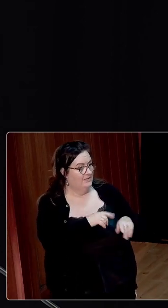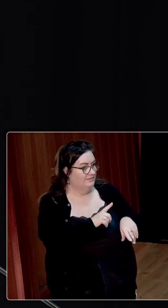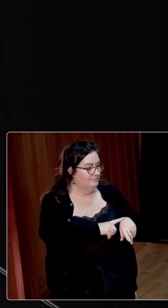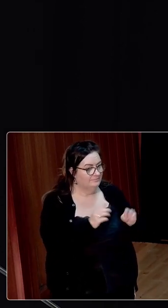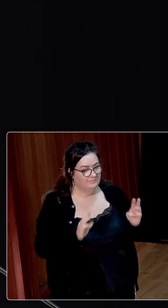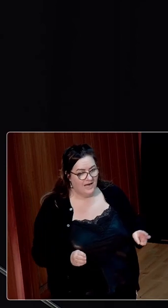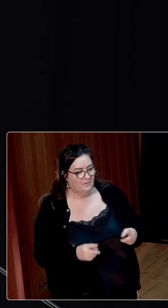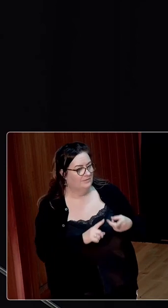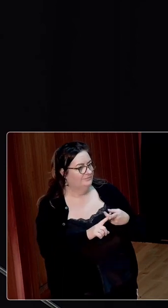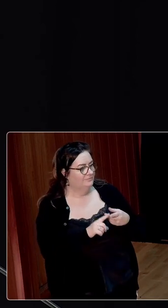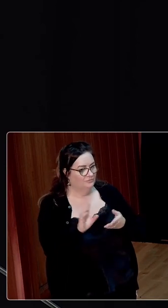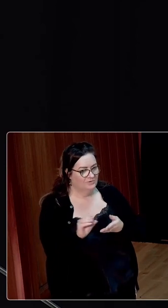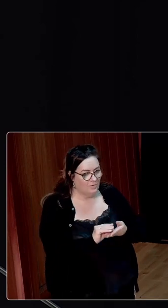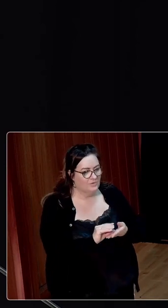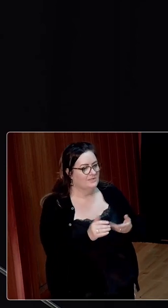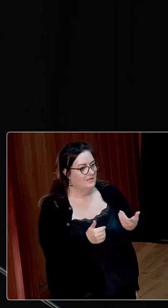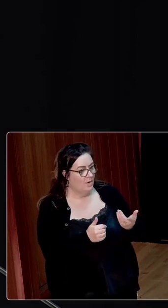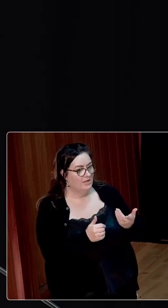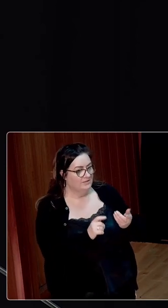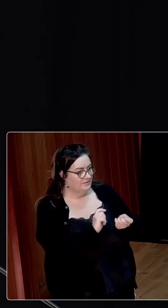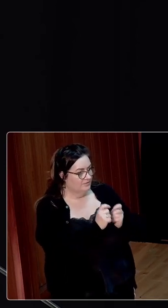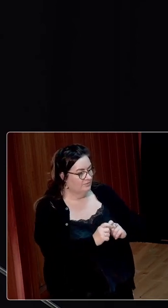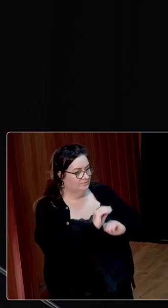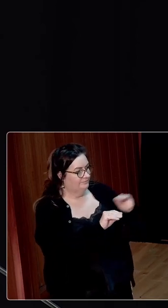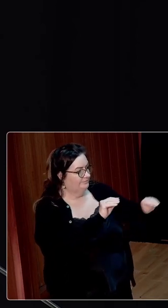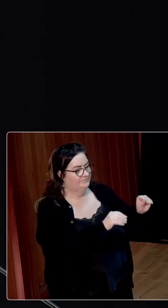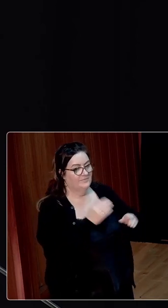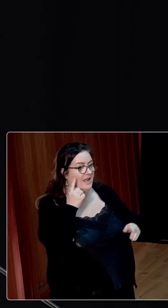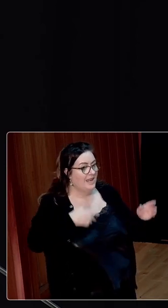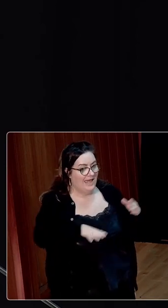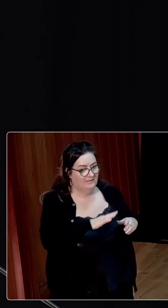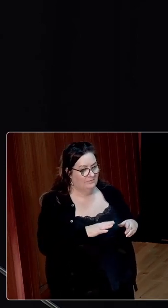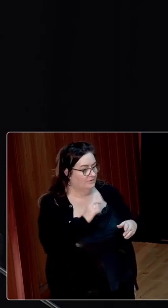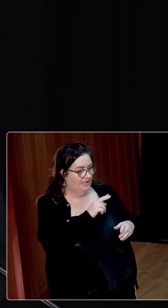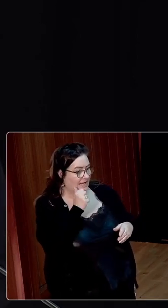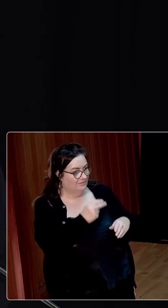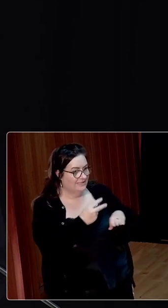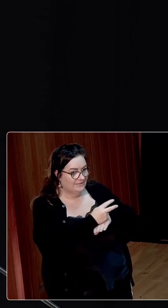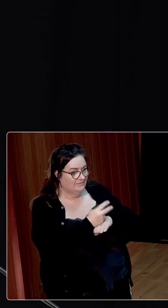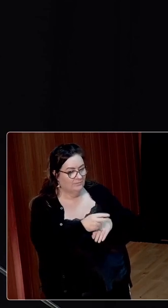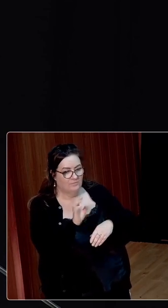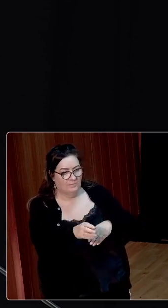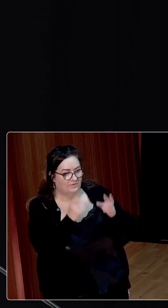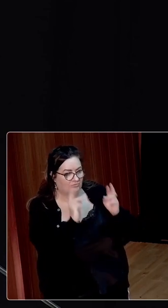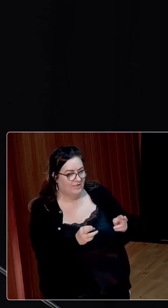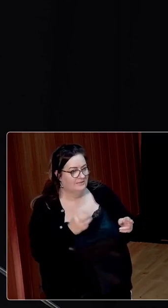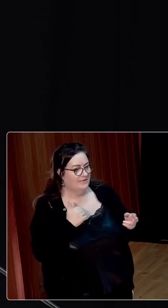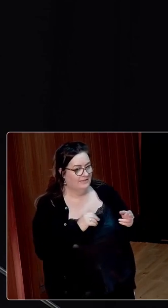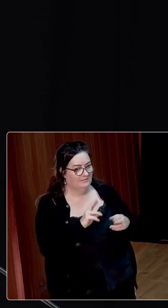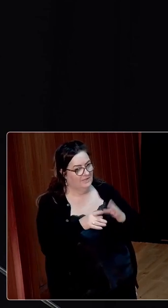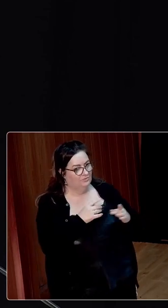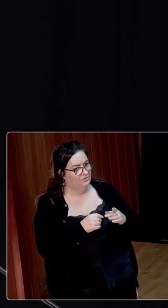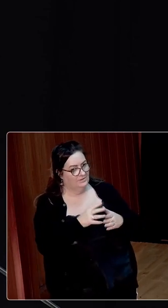resources. It was to redistribute land, but it was to do so without interfering essentially with property rights and at minimal